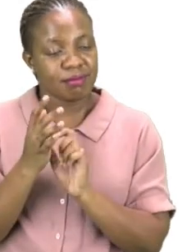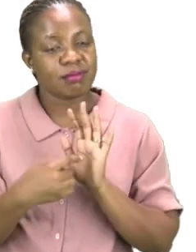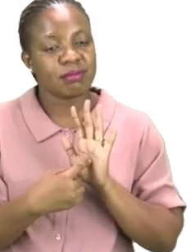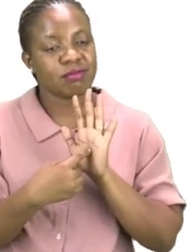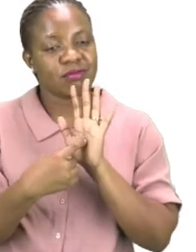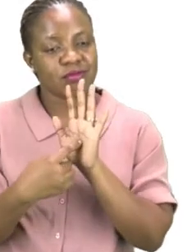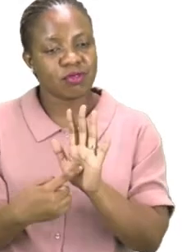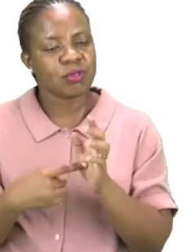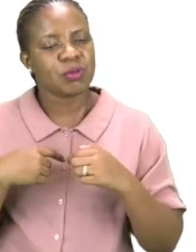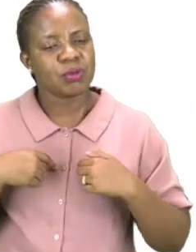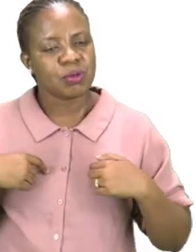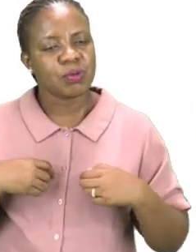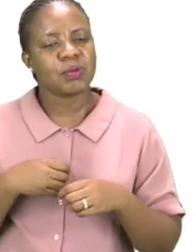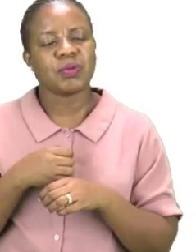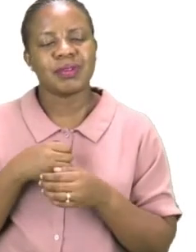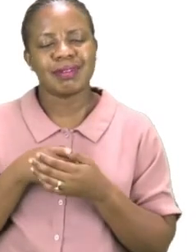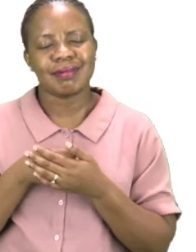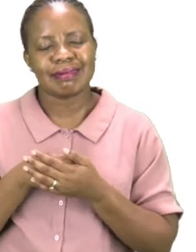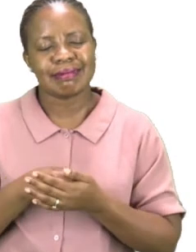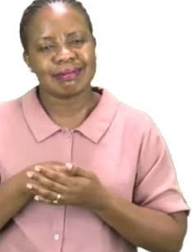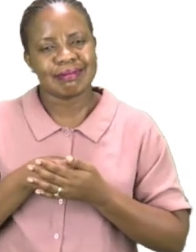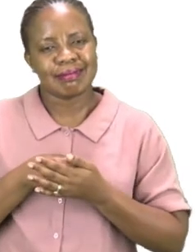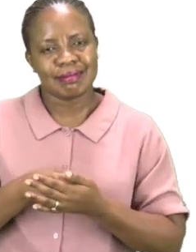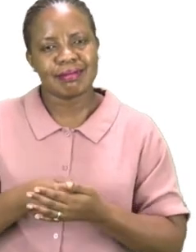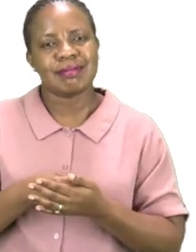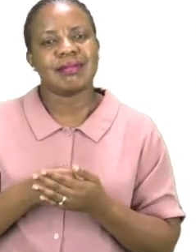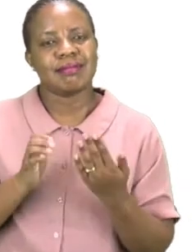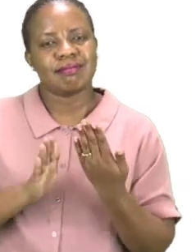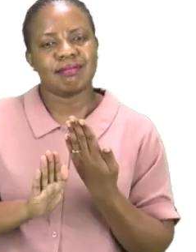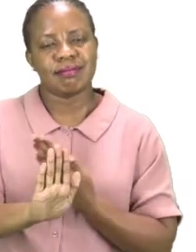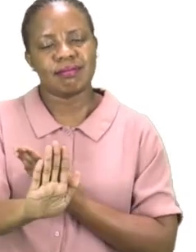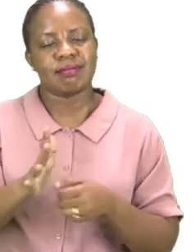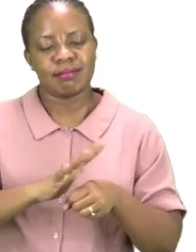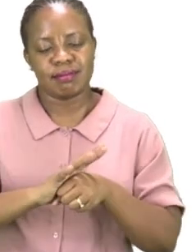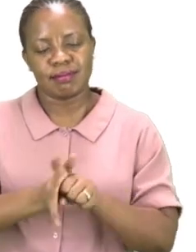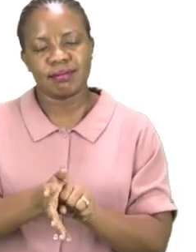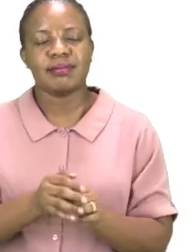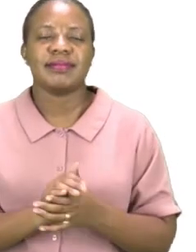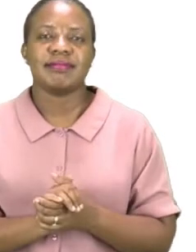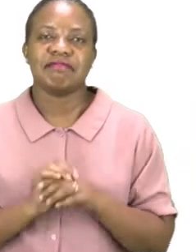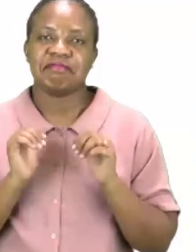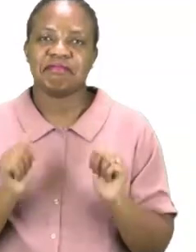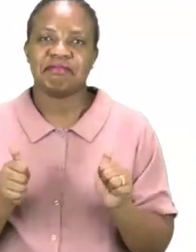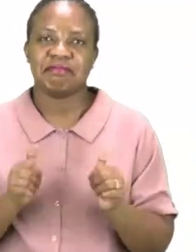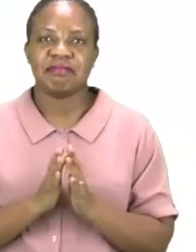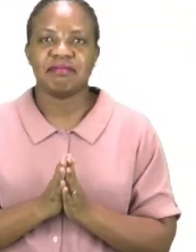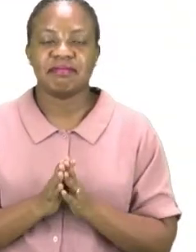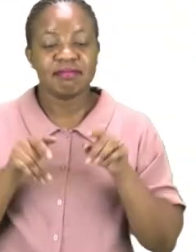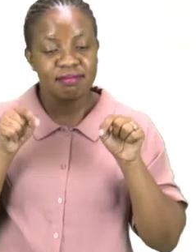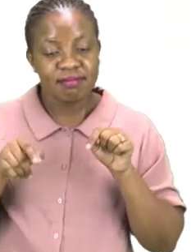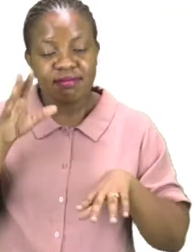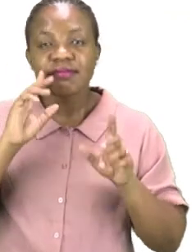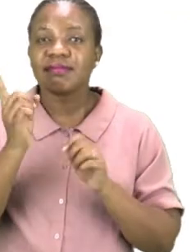can to stay safe and far away from coronavirus. Well done. For today's lesson